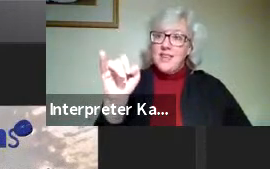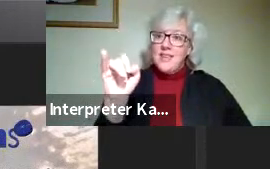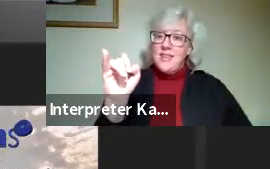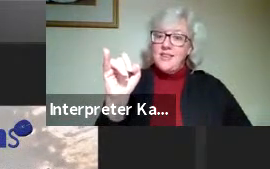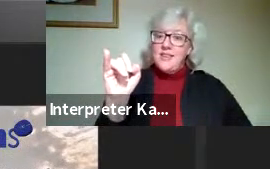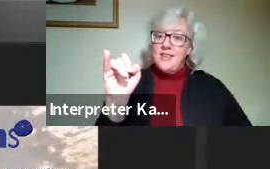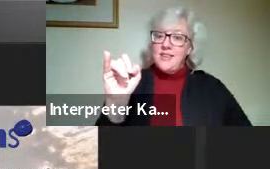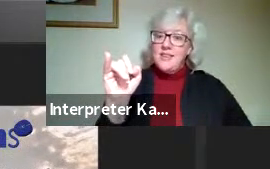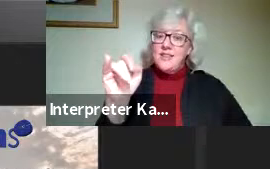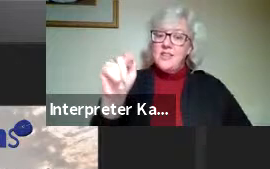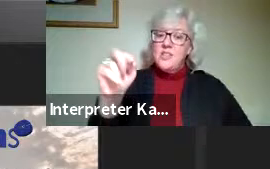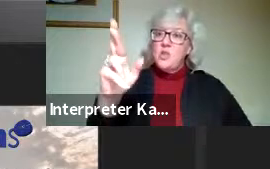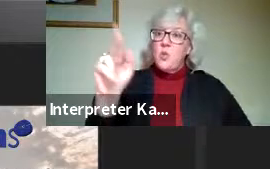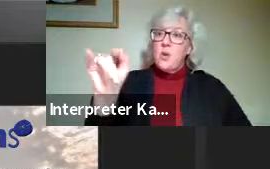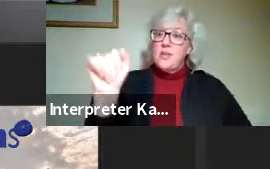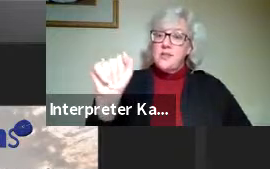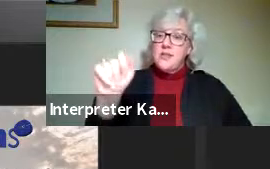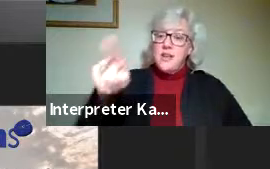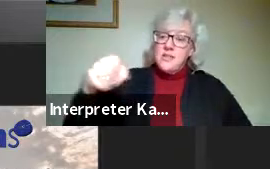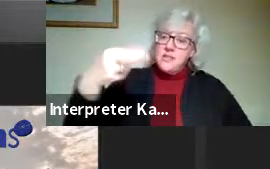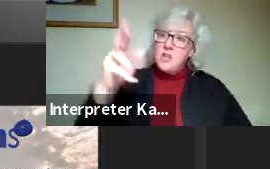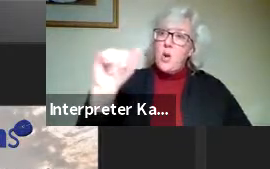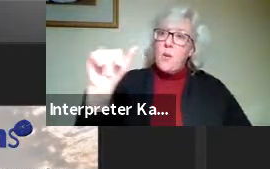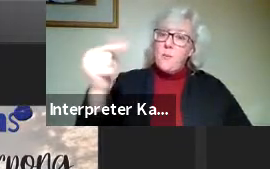Teresa Sarpong,